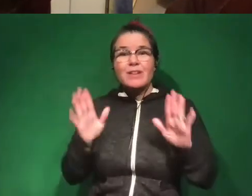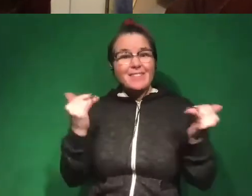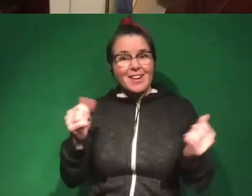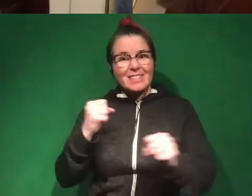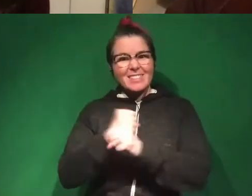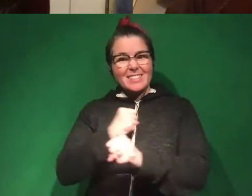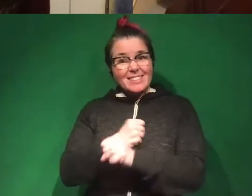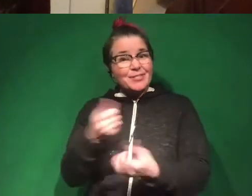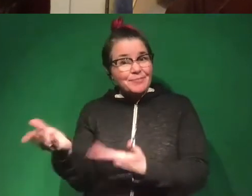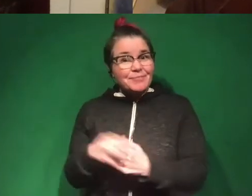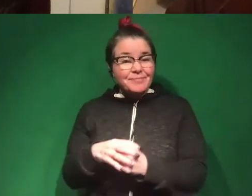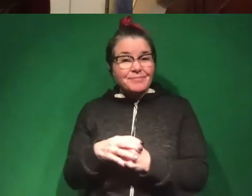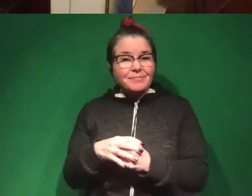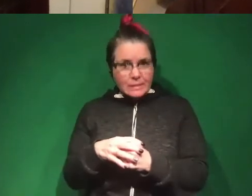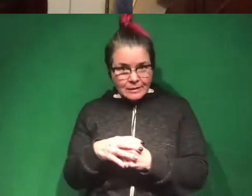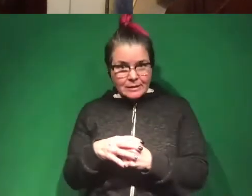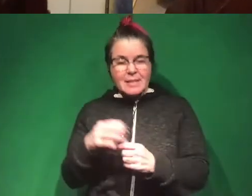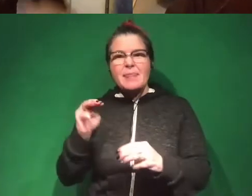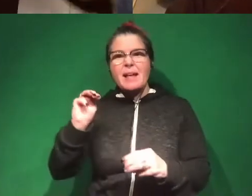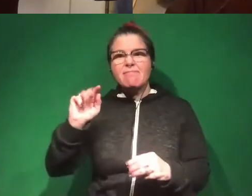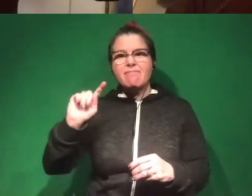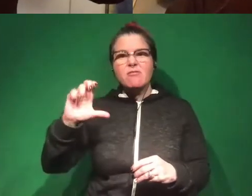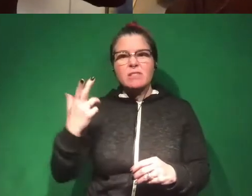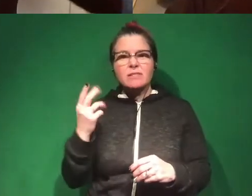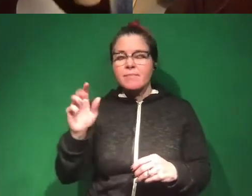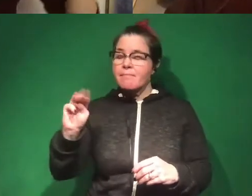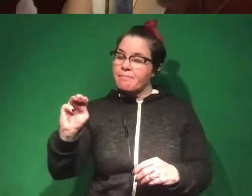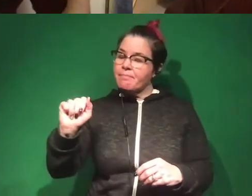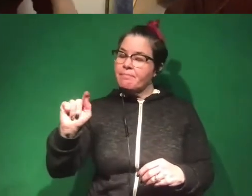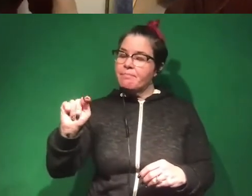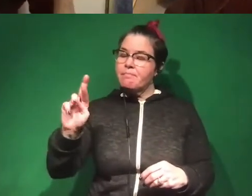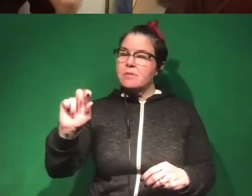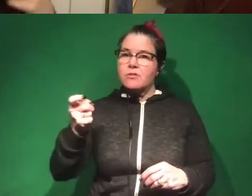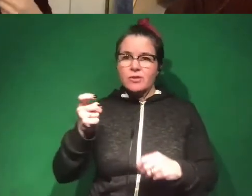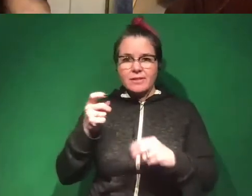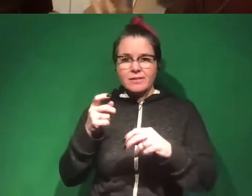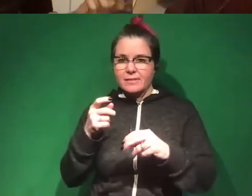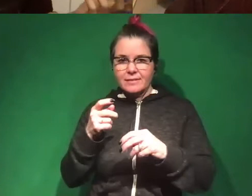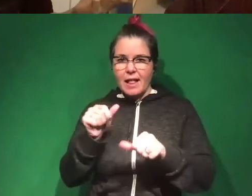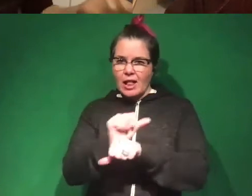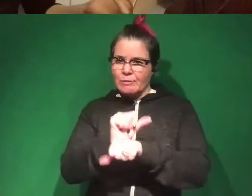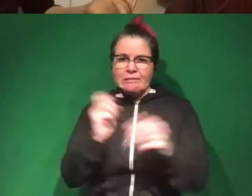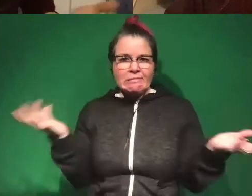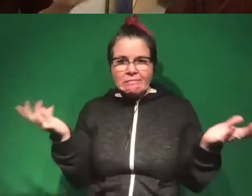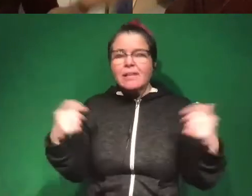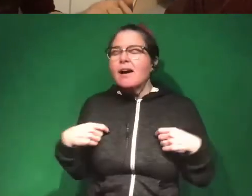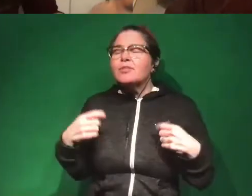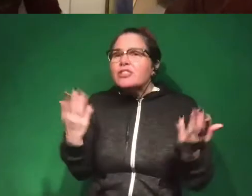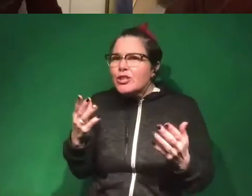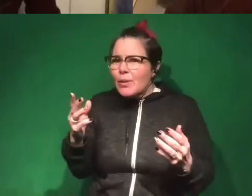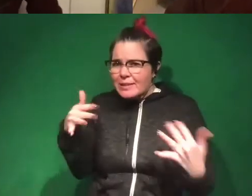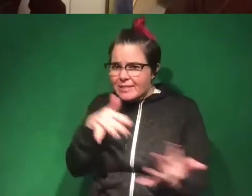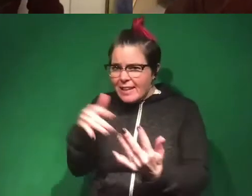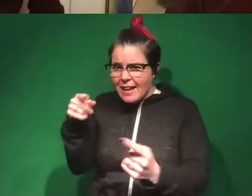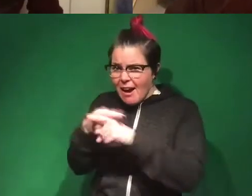statistics. And it was matrix algebra in particular. I was like, I don't know what, like eigenvalue, all this stuff. And I was like, I'm just here to study conflict. Like, what is going on?